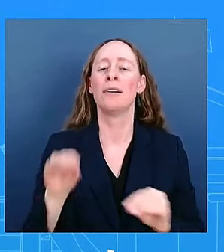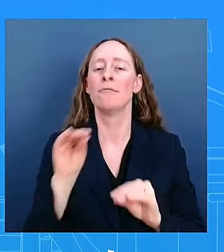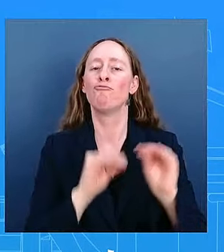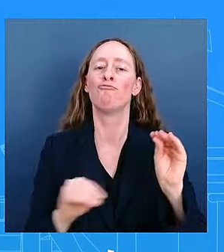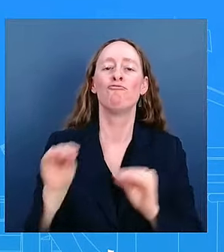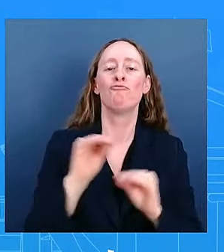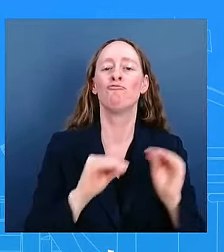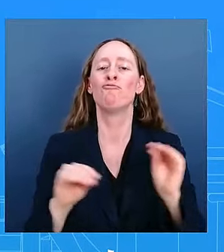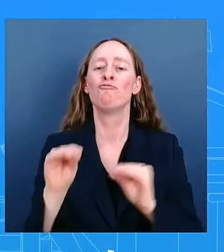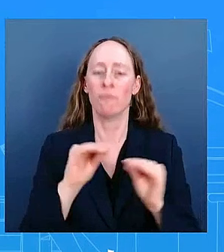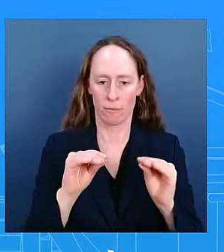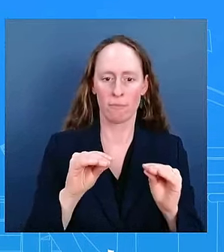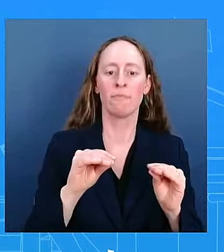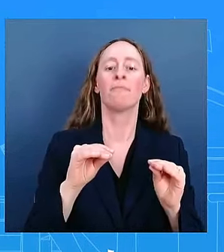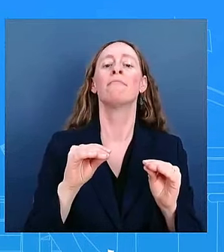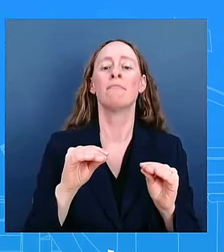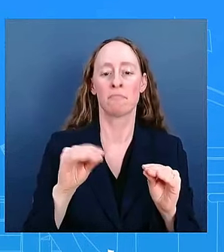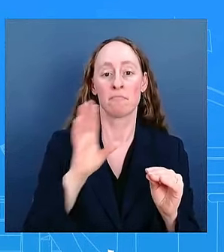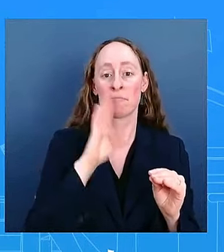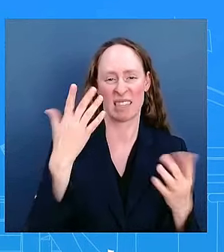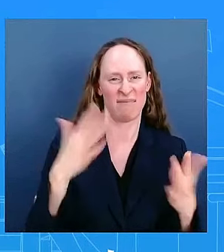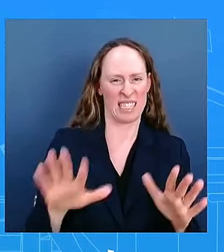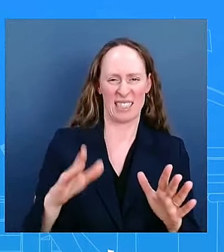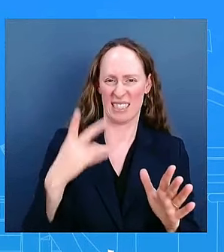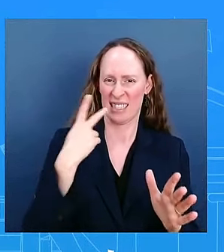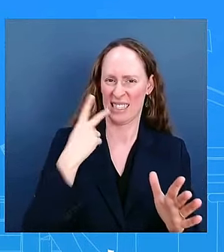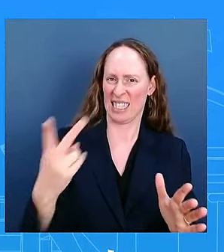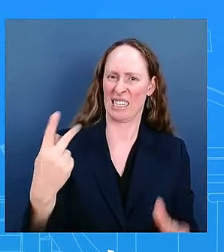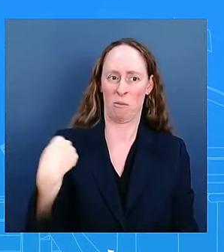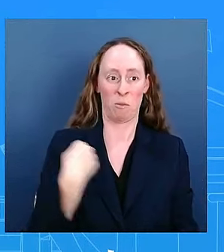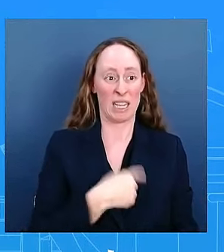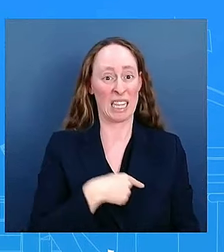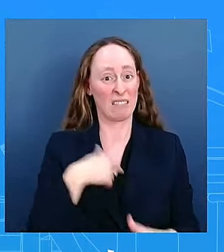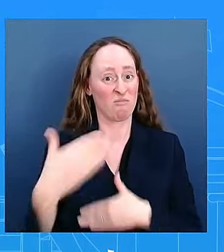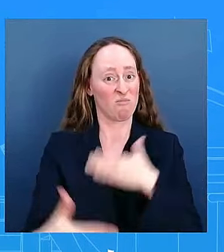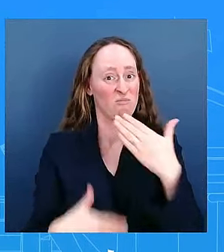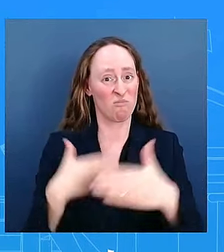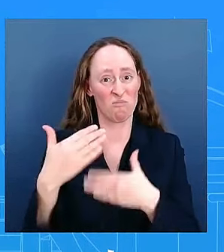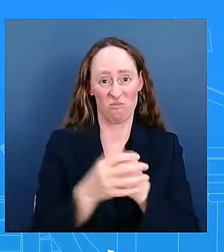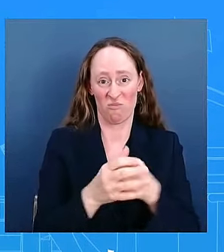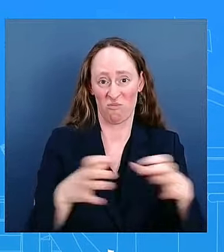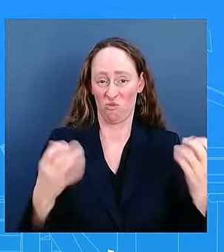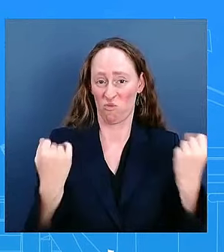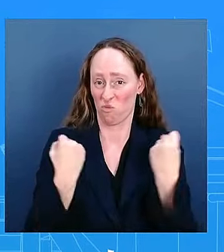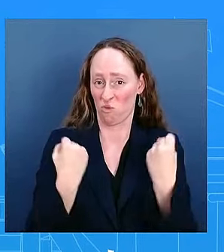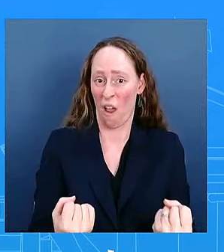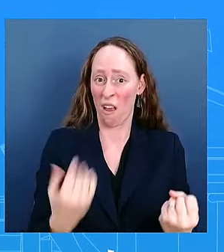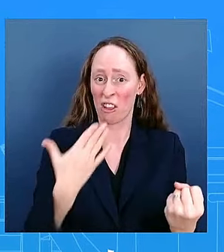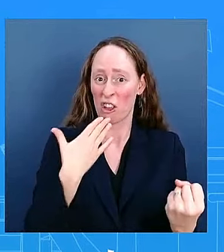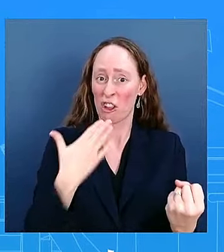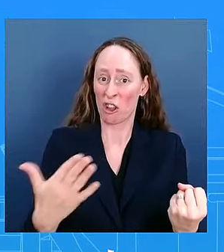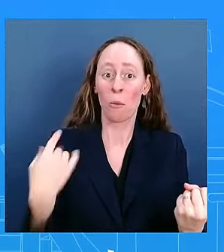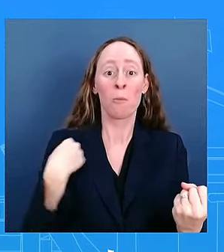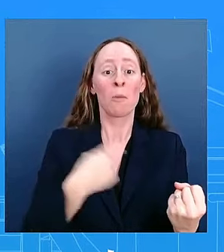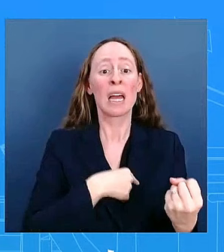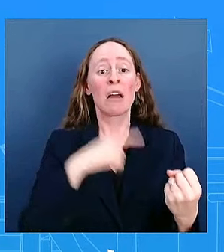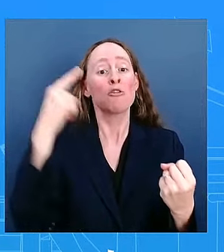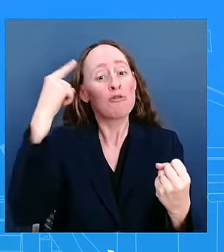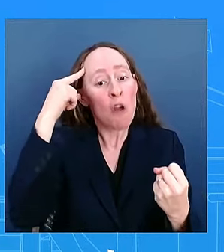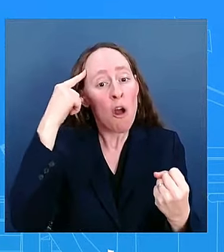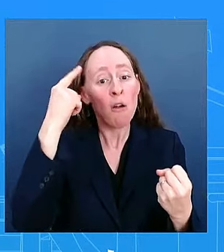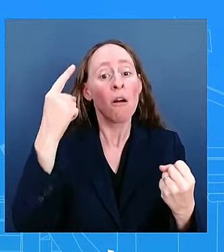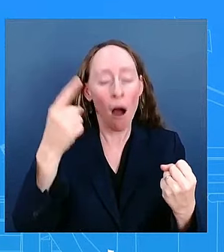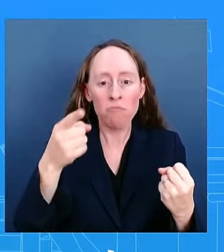economy is growing above trend and as the slide on my left your left my right shows uh